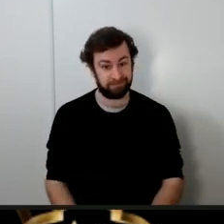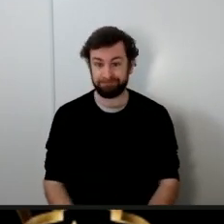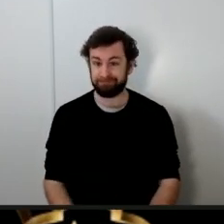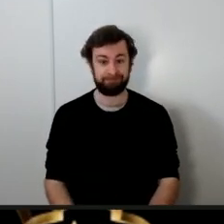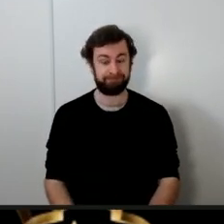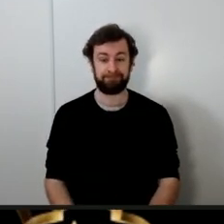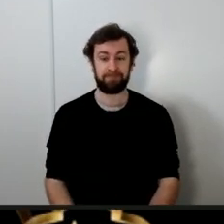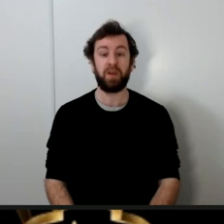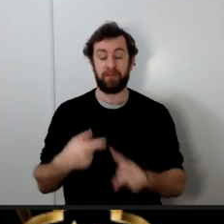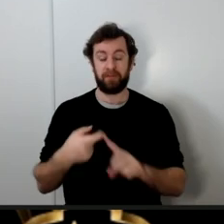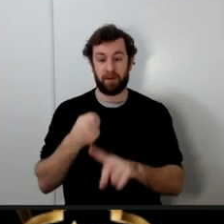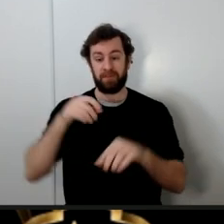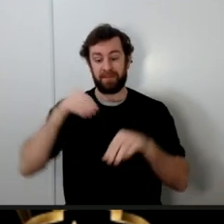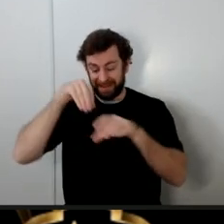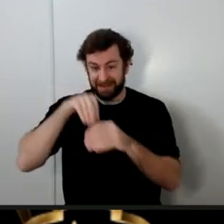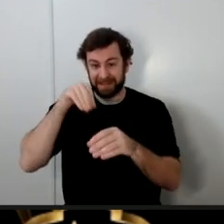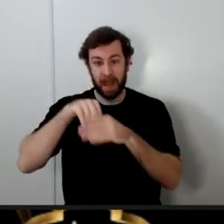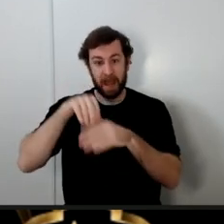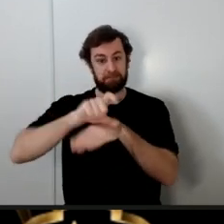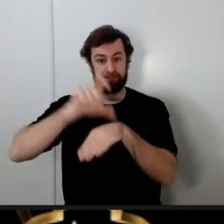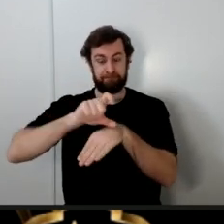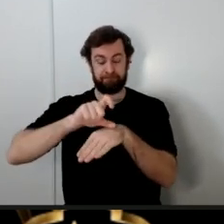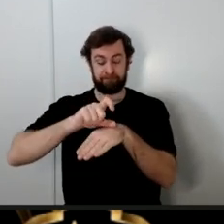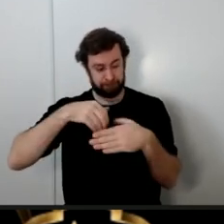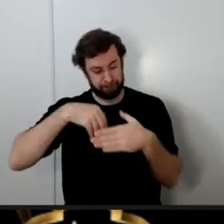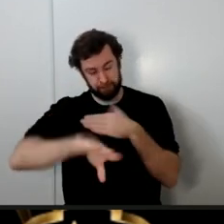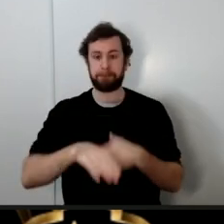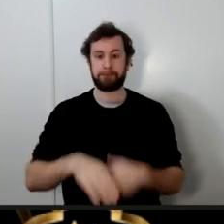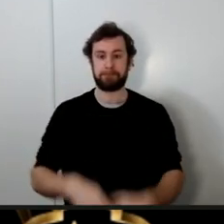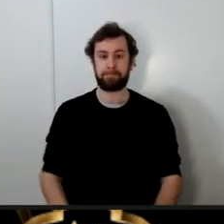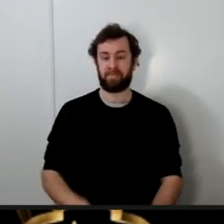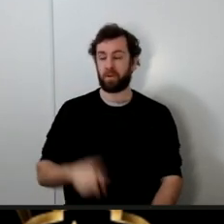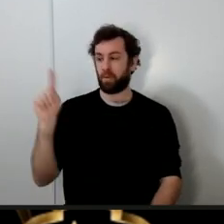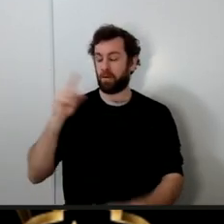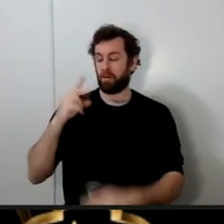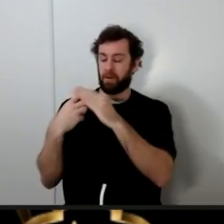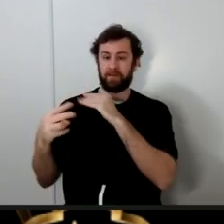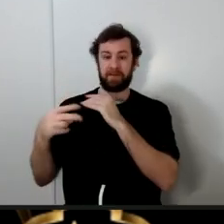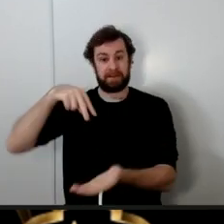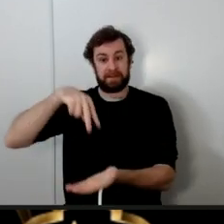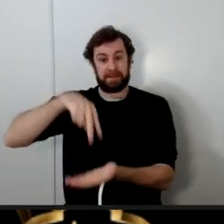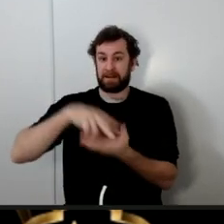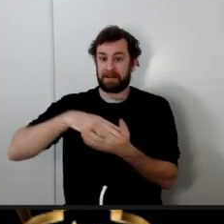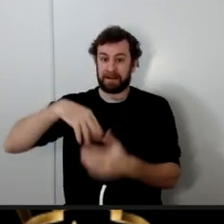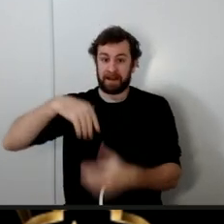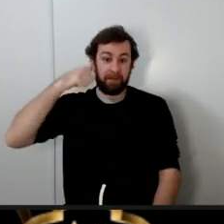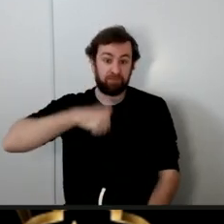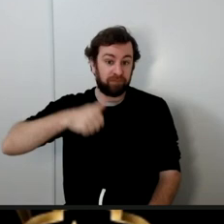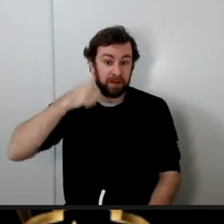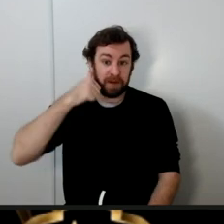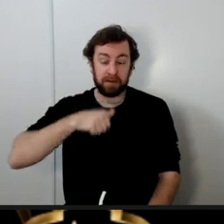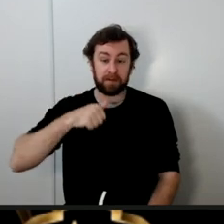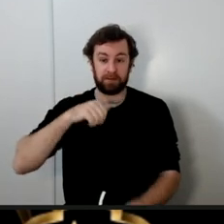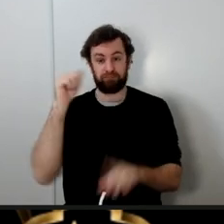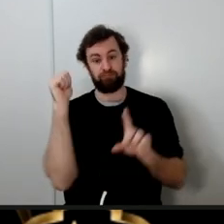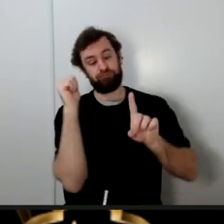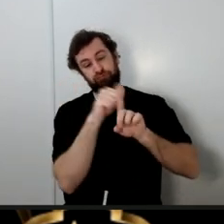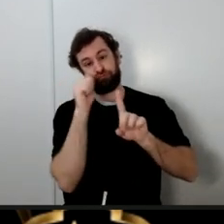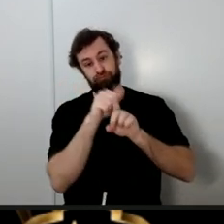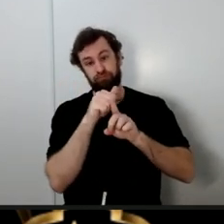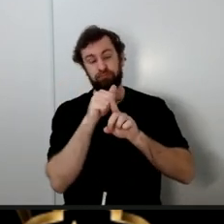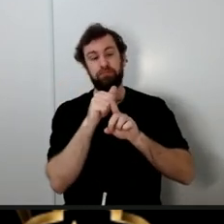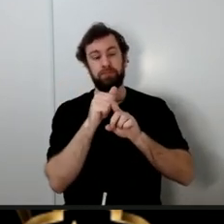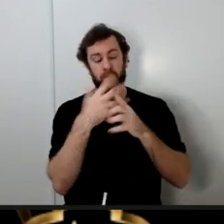came from inside the masjid of the Prophet where the Prophet would stand every day knocking on the door seeking